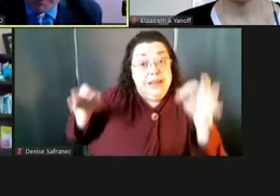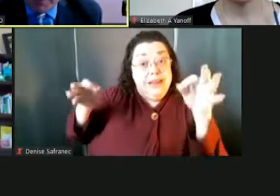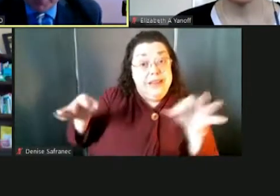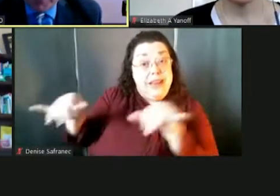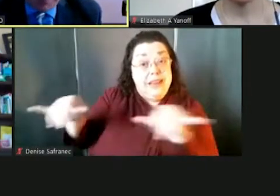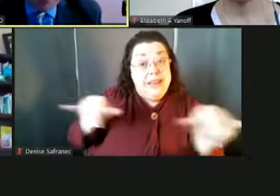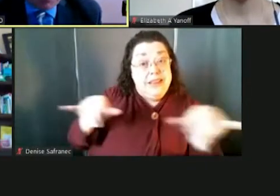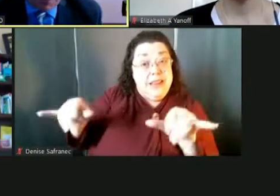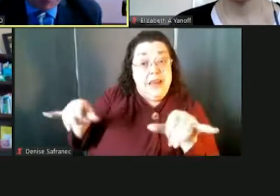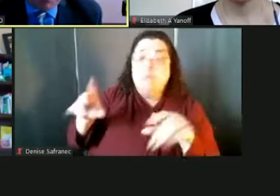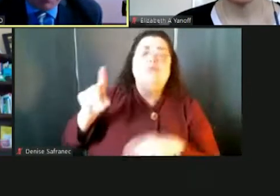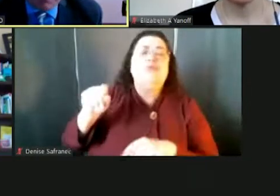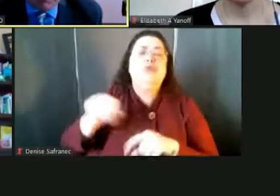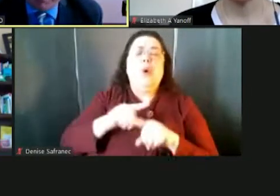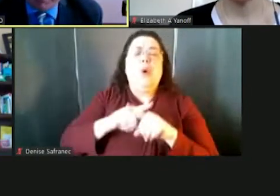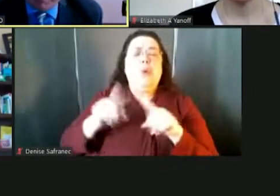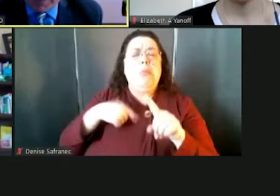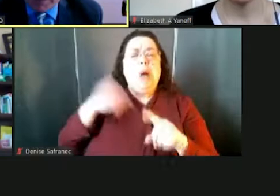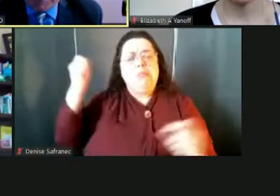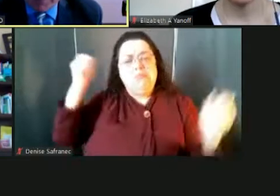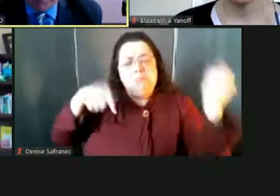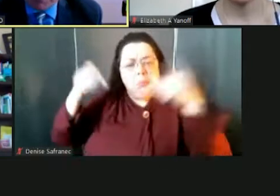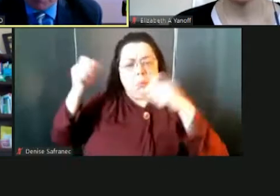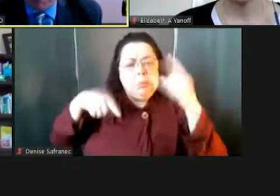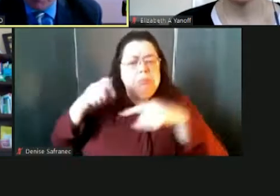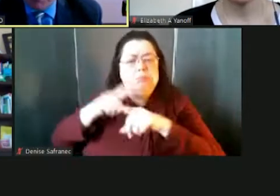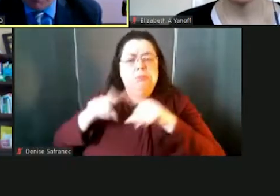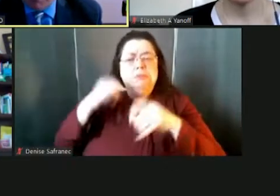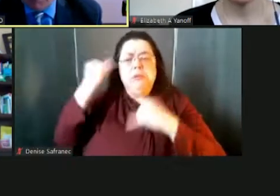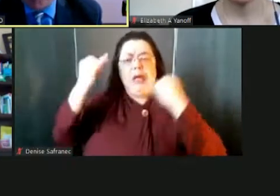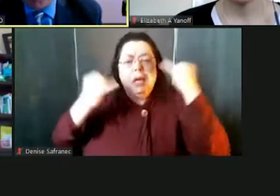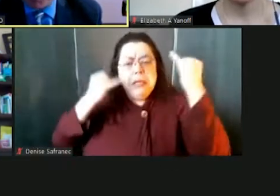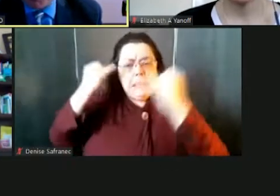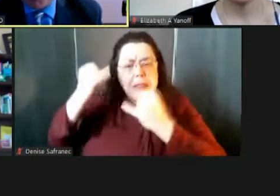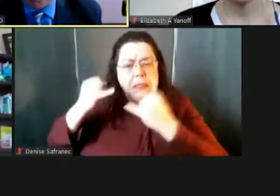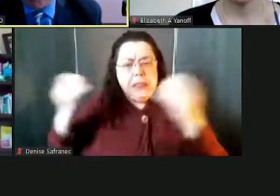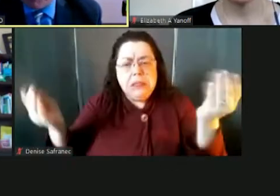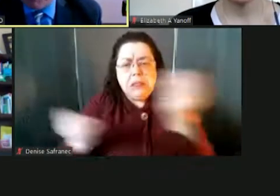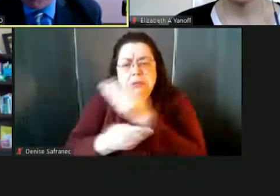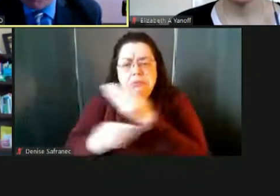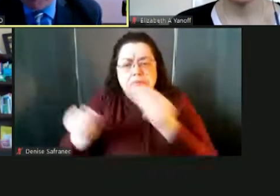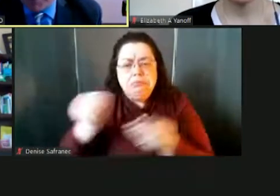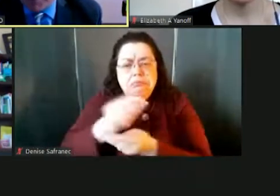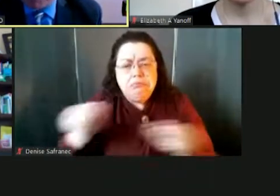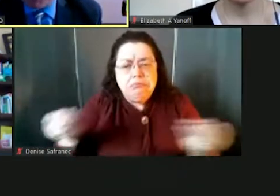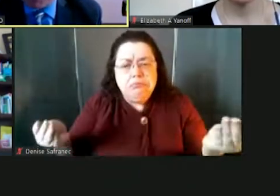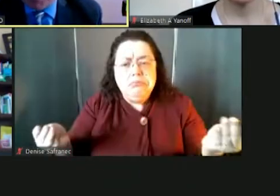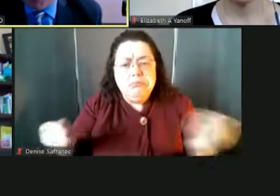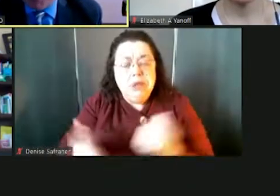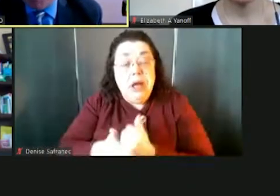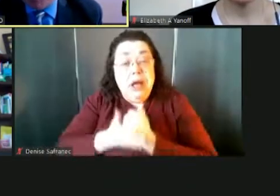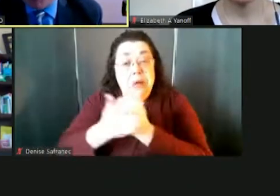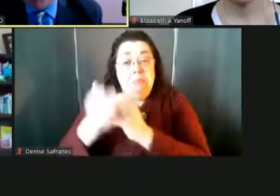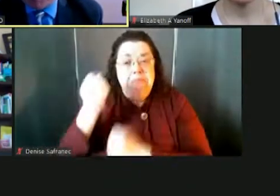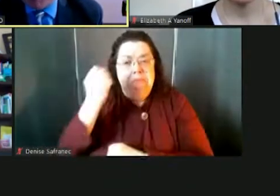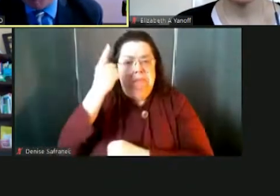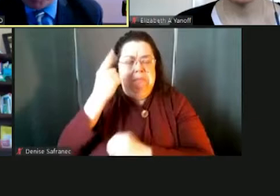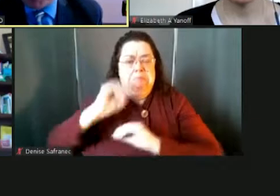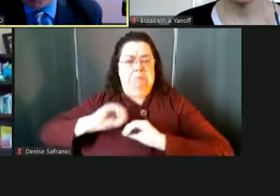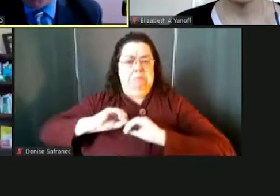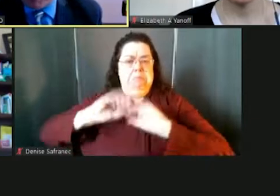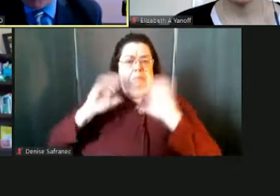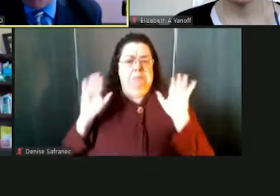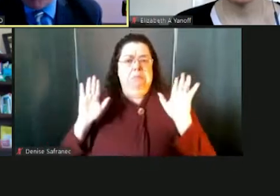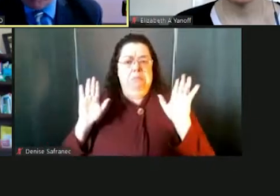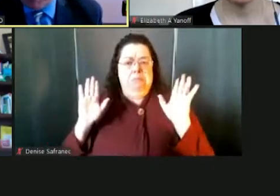other's brains and talking through the various aspects, uh, help us to better understand and equip our